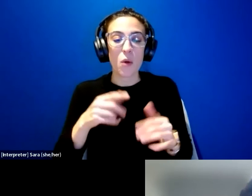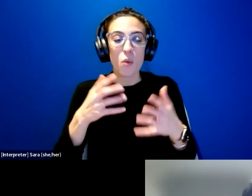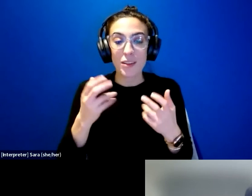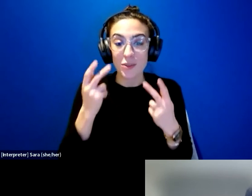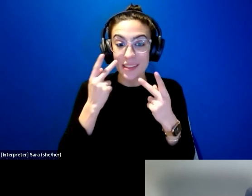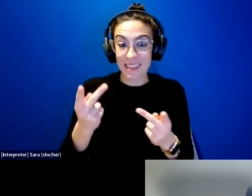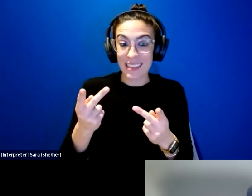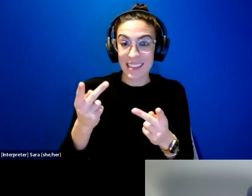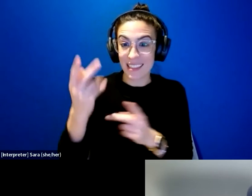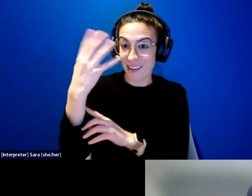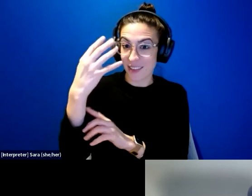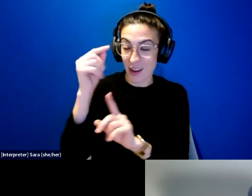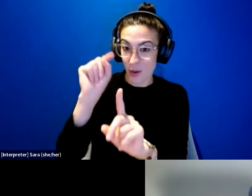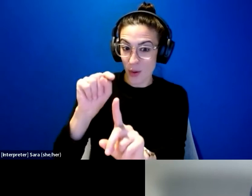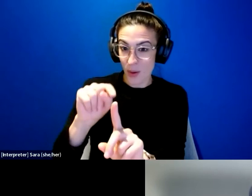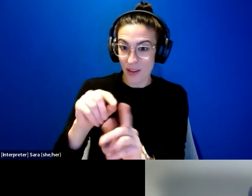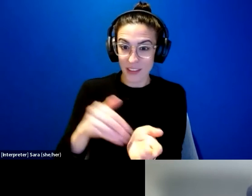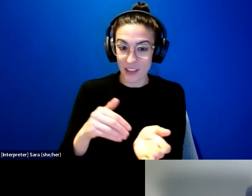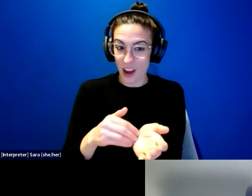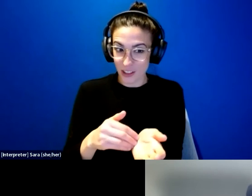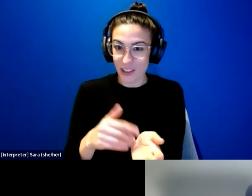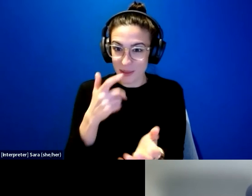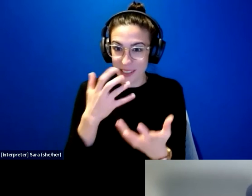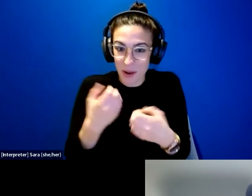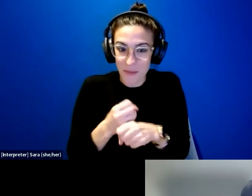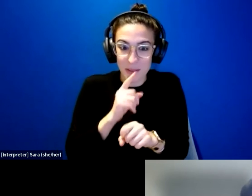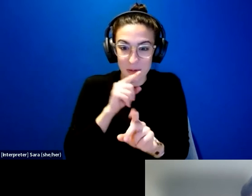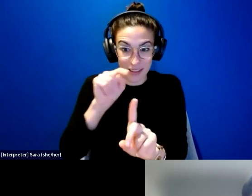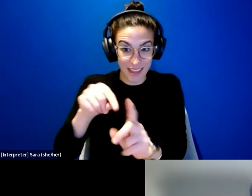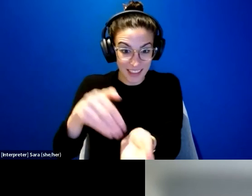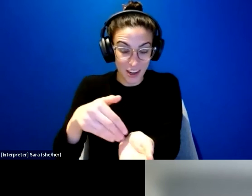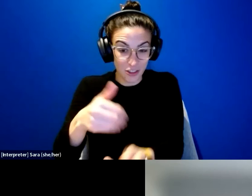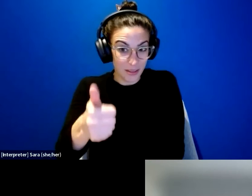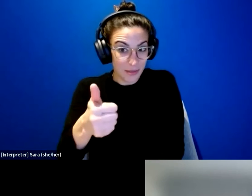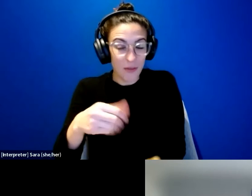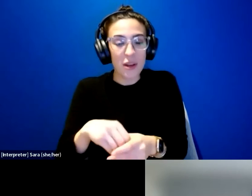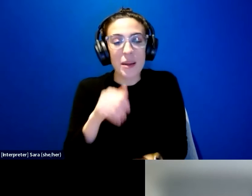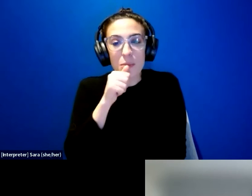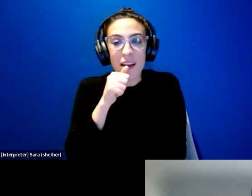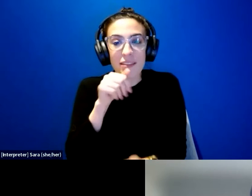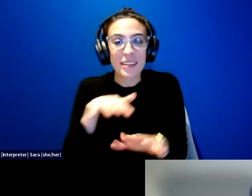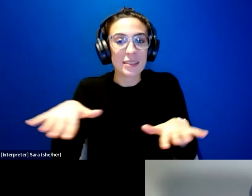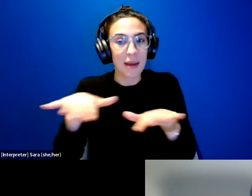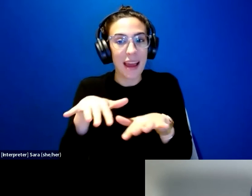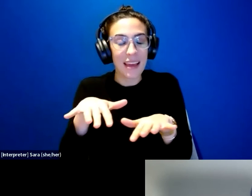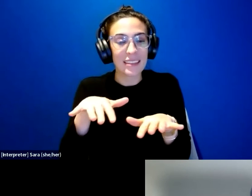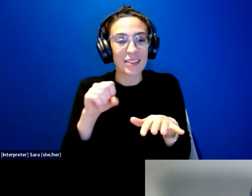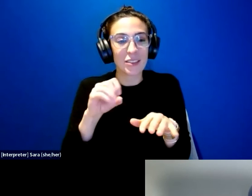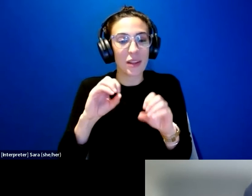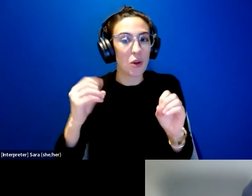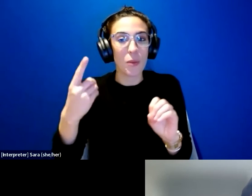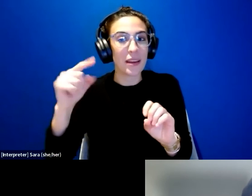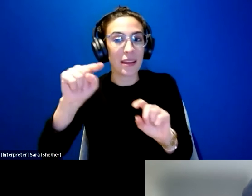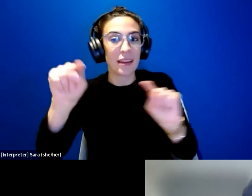doctor, even if they didn't want to show their own because they wanted to make sure that the doctor themselves were in a private space. So no one in the background could overhear them.